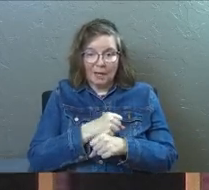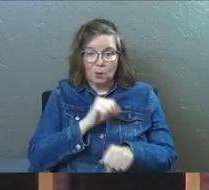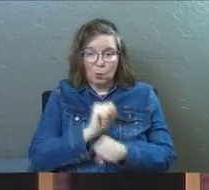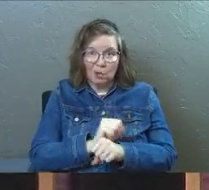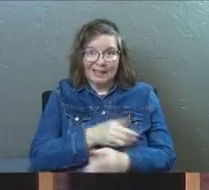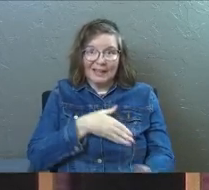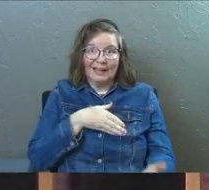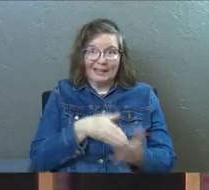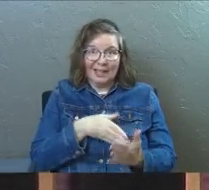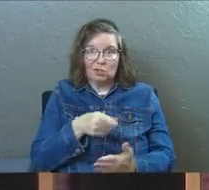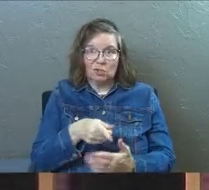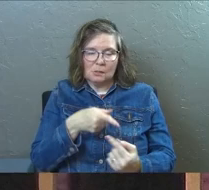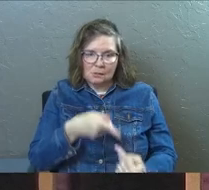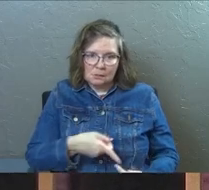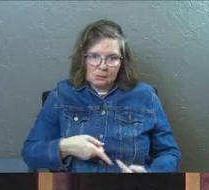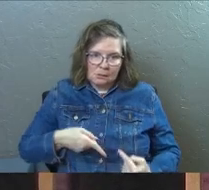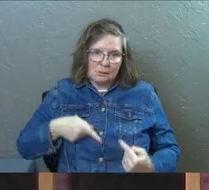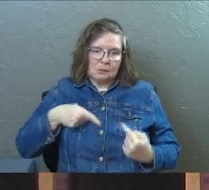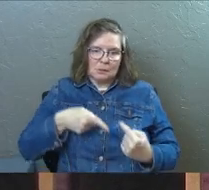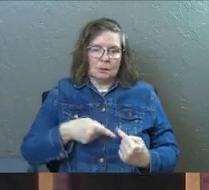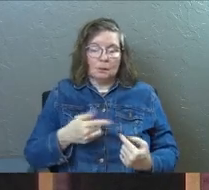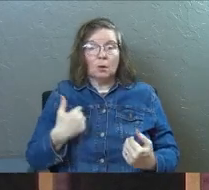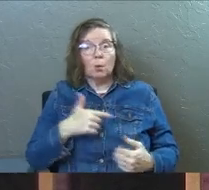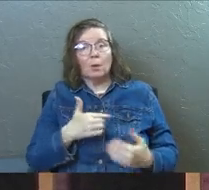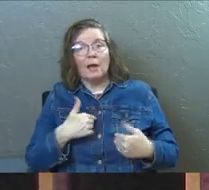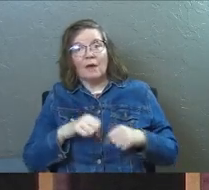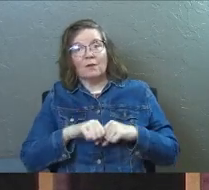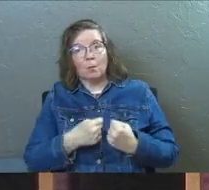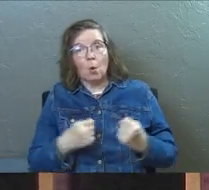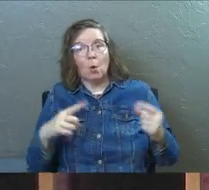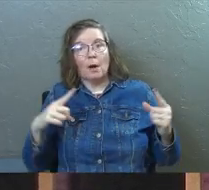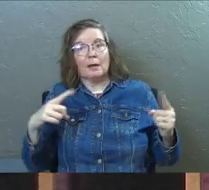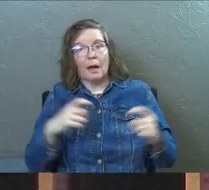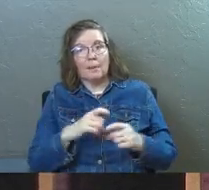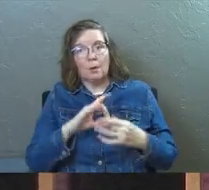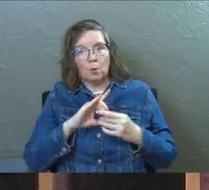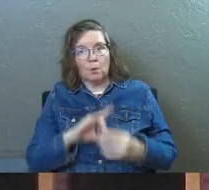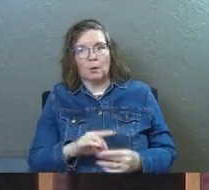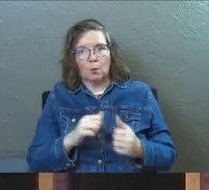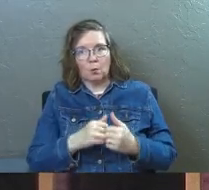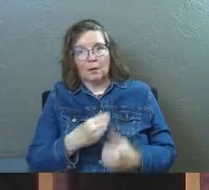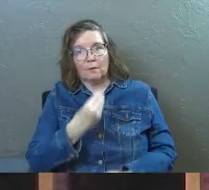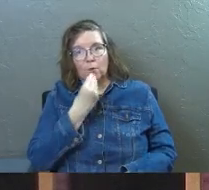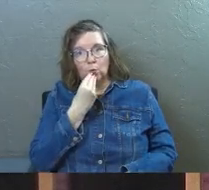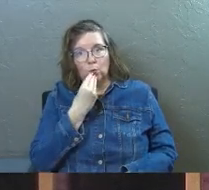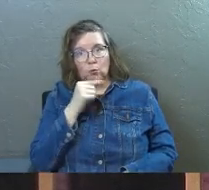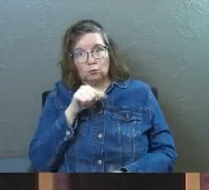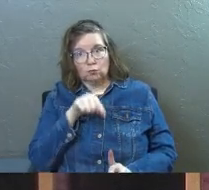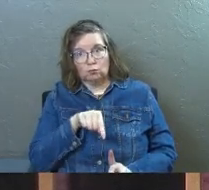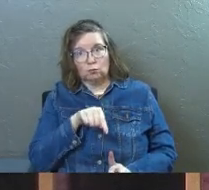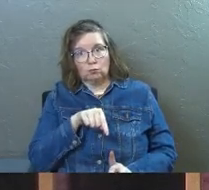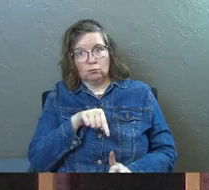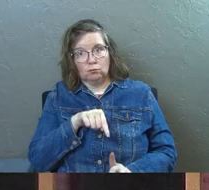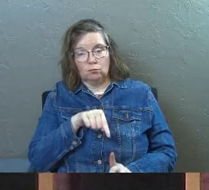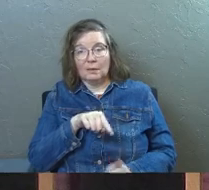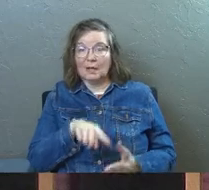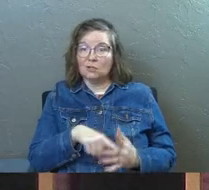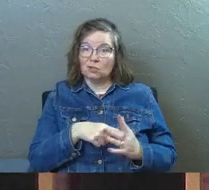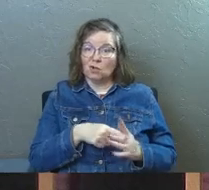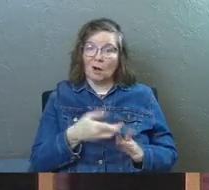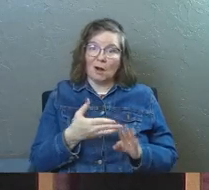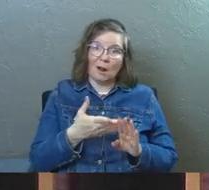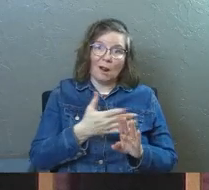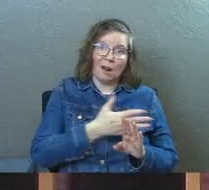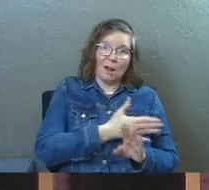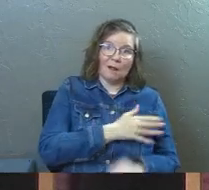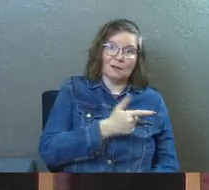against you. We have a broken, complicated relationship with food. And it started in